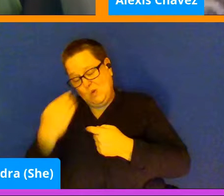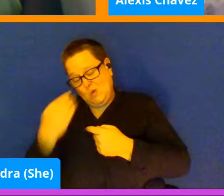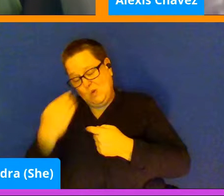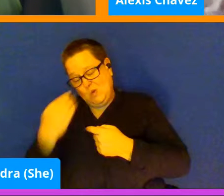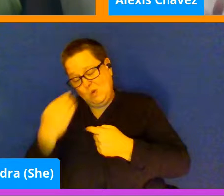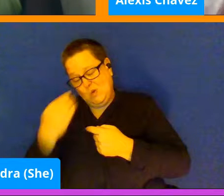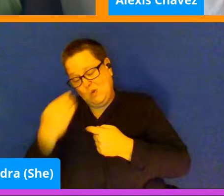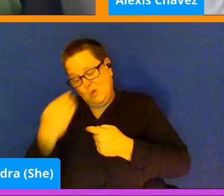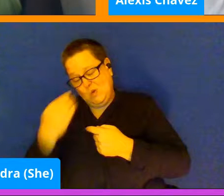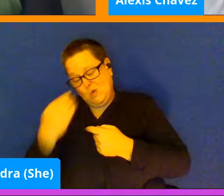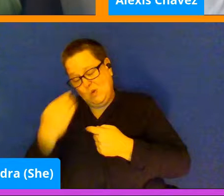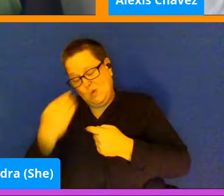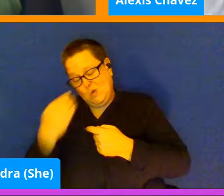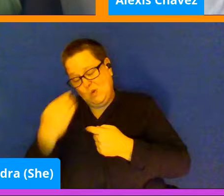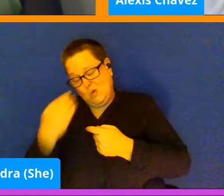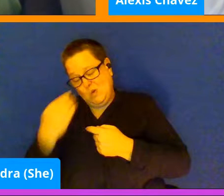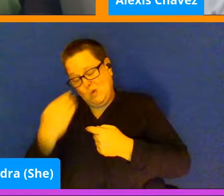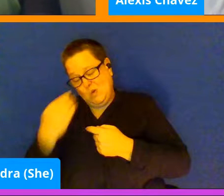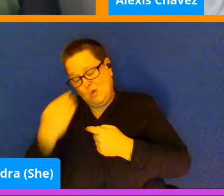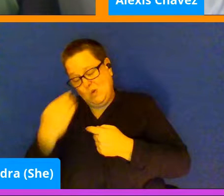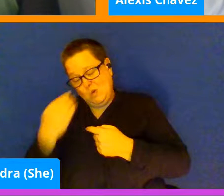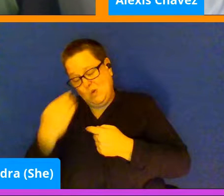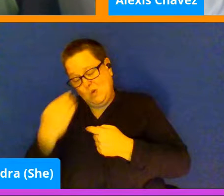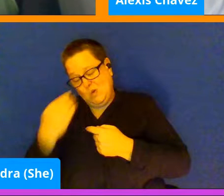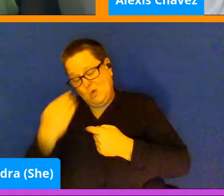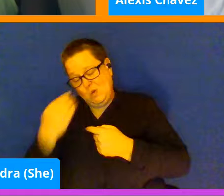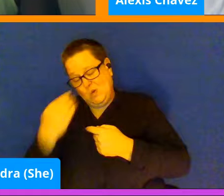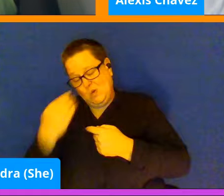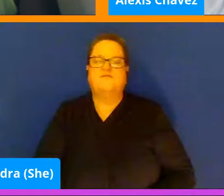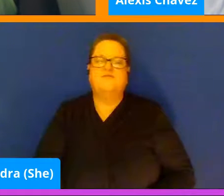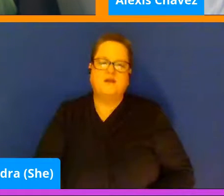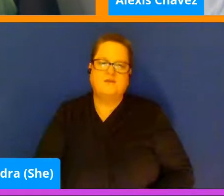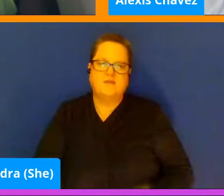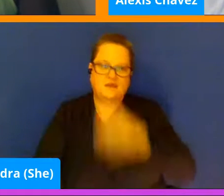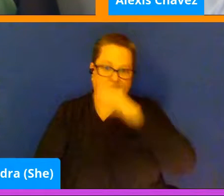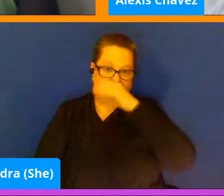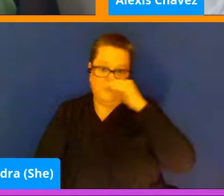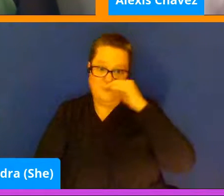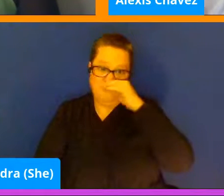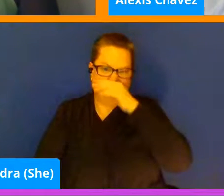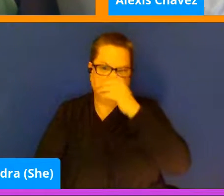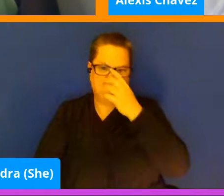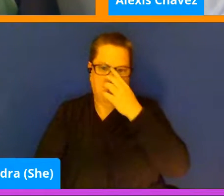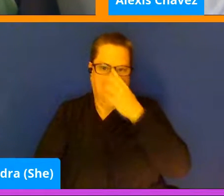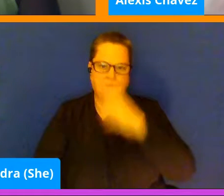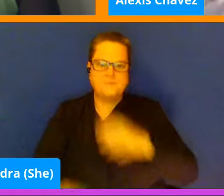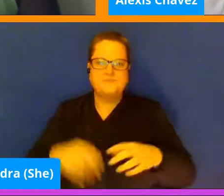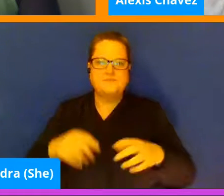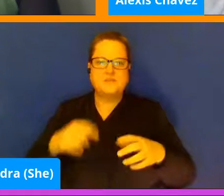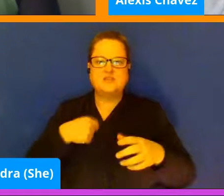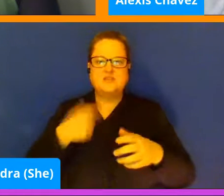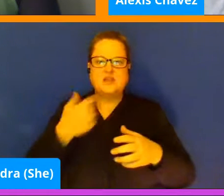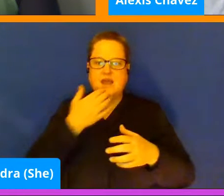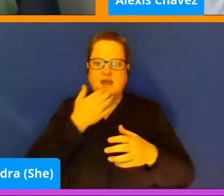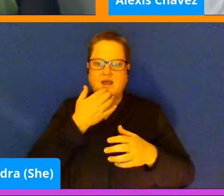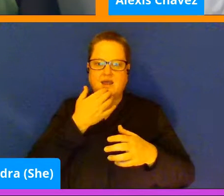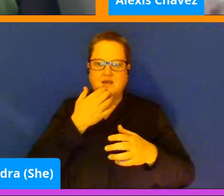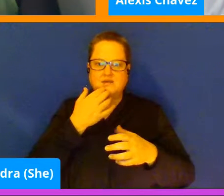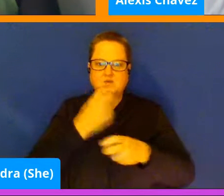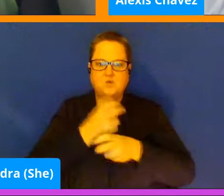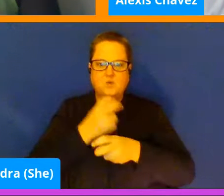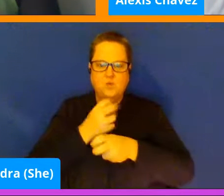hold herself together, she said it was it was really overwhelming at times for her just how much she had to work and take care of